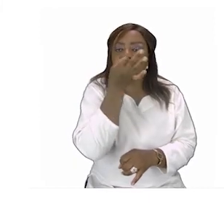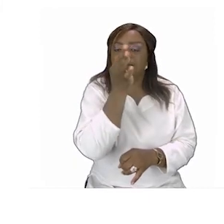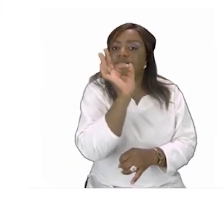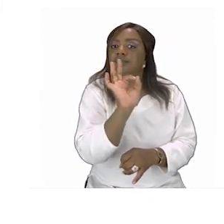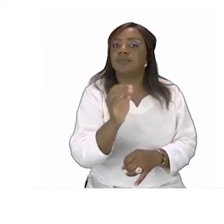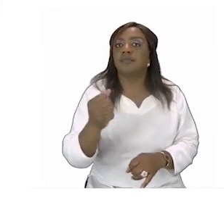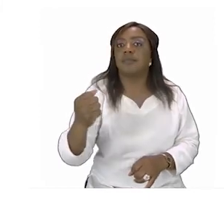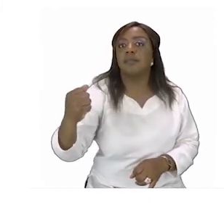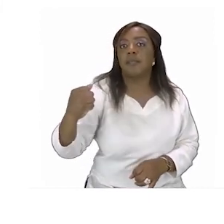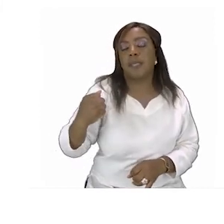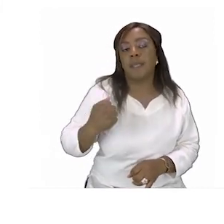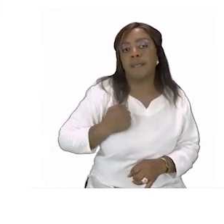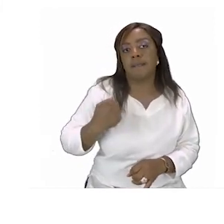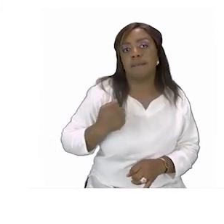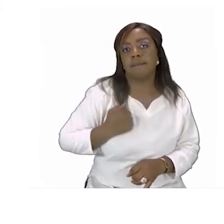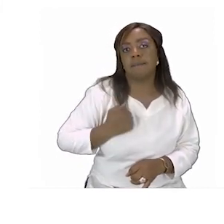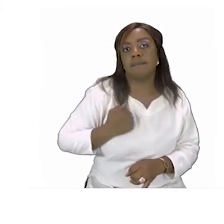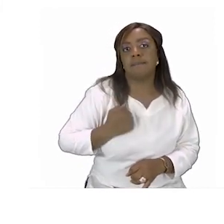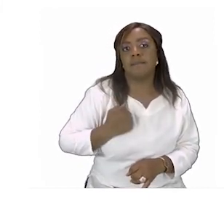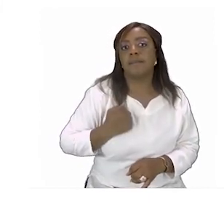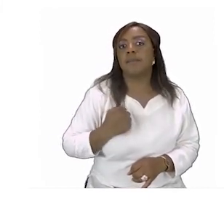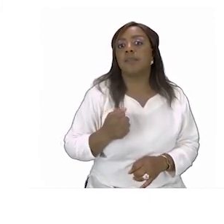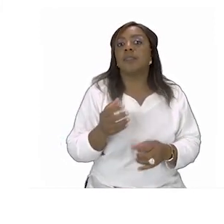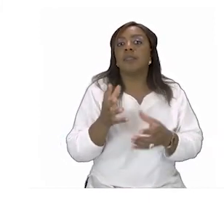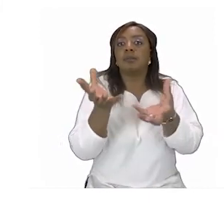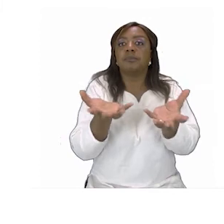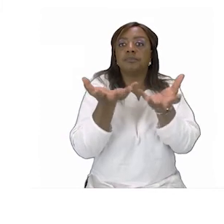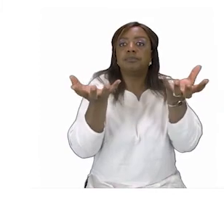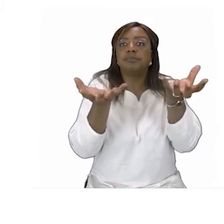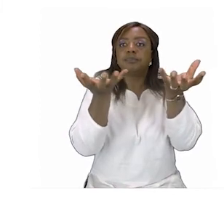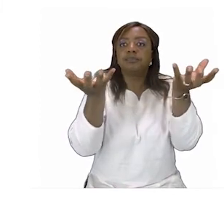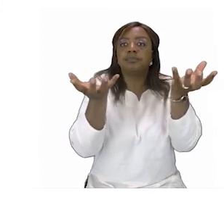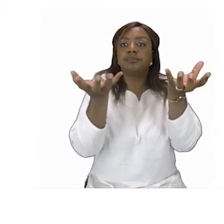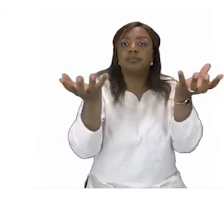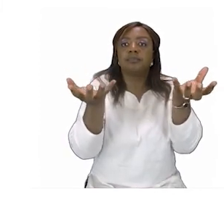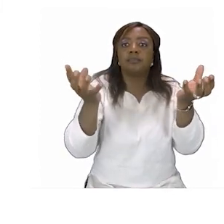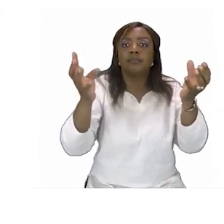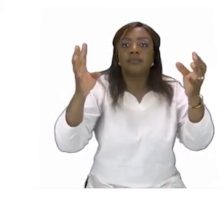cloud rain